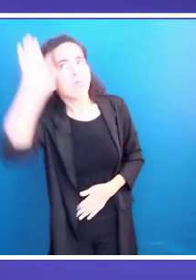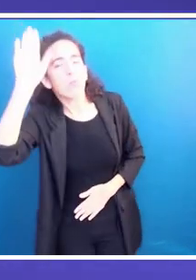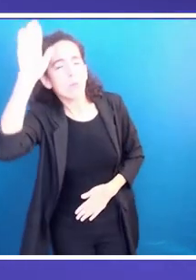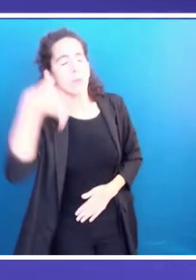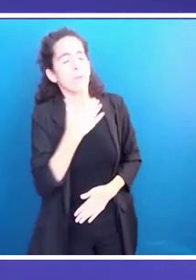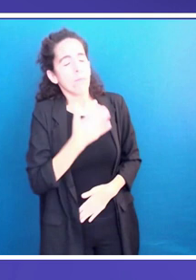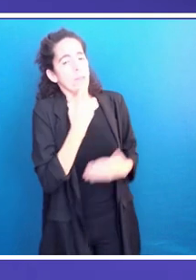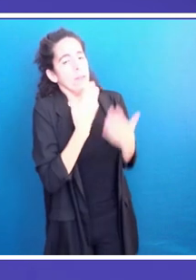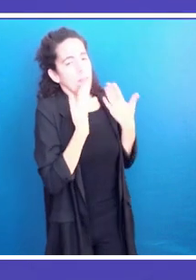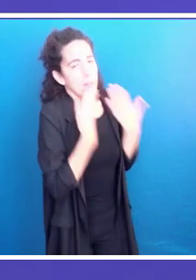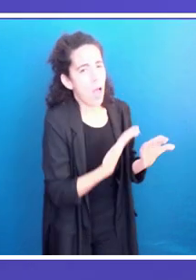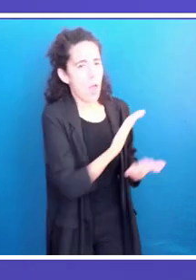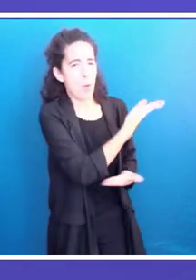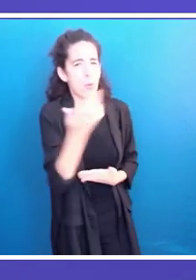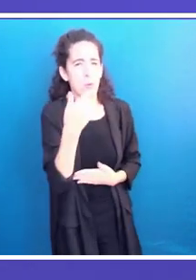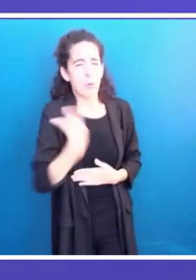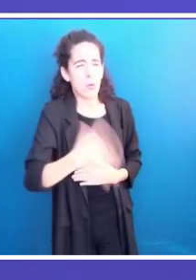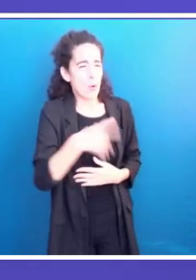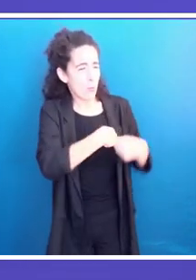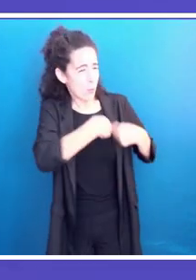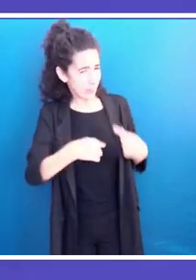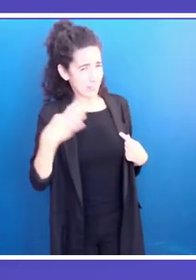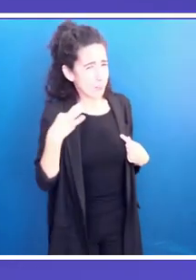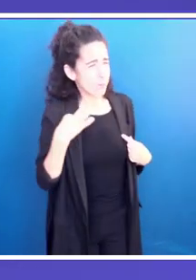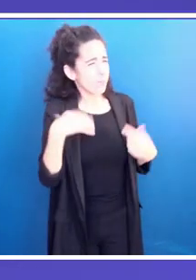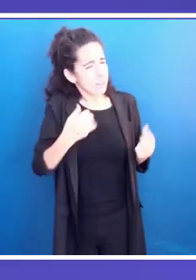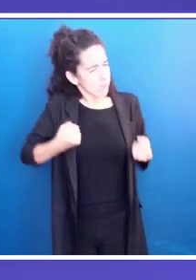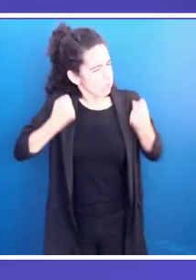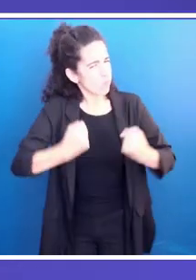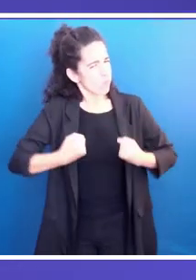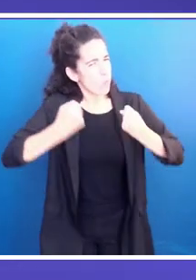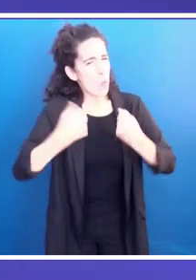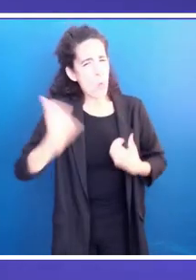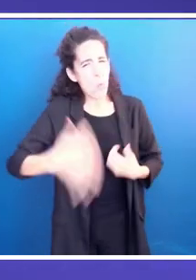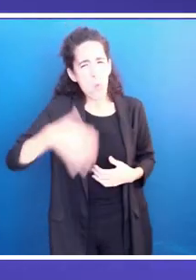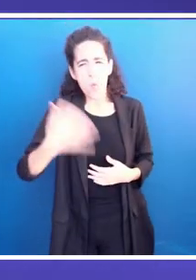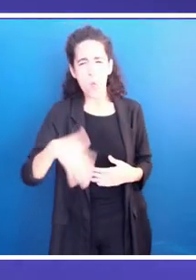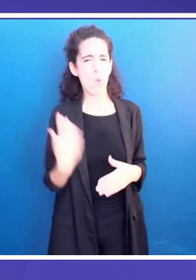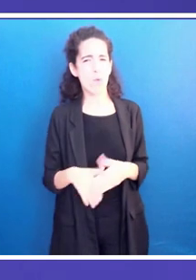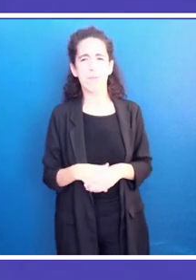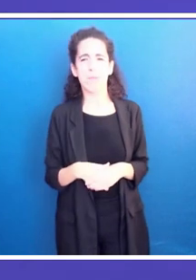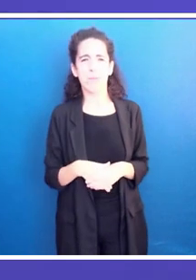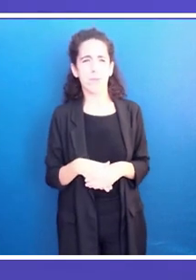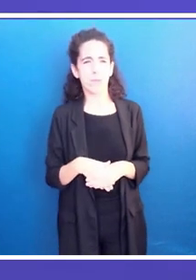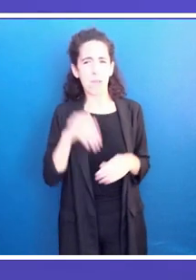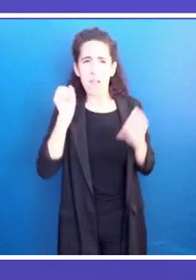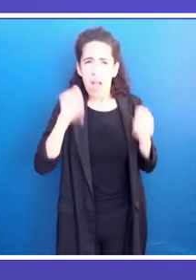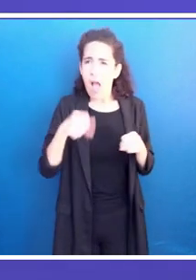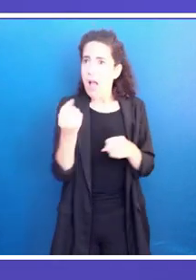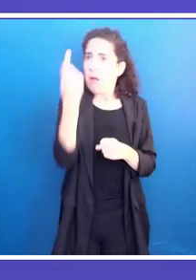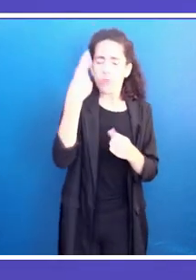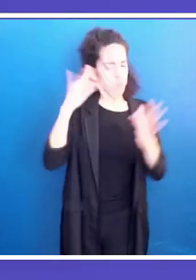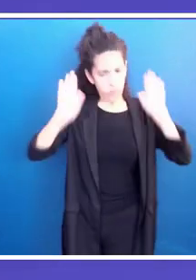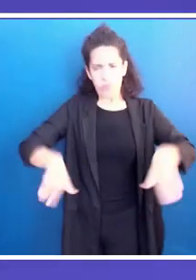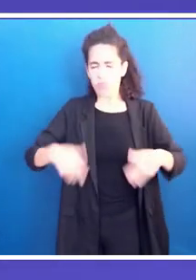and who also contributed in enshrining the values of the Second Republic of